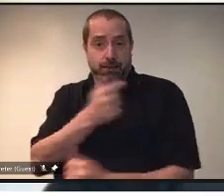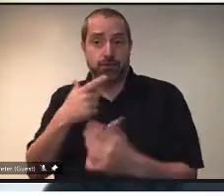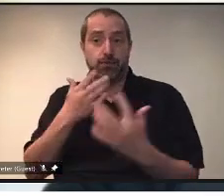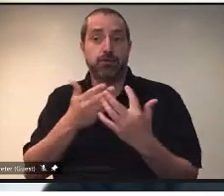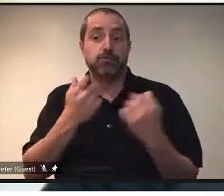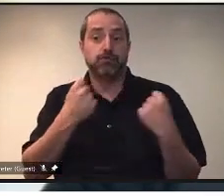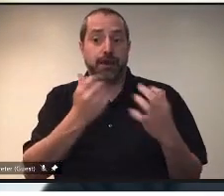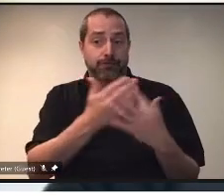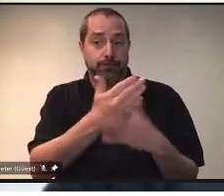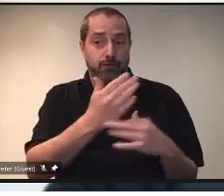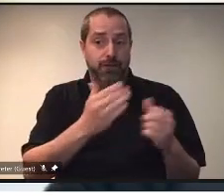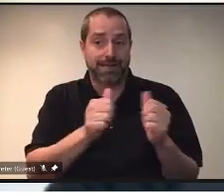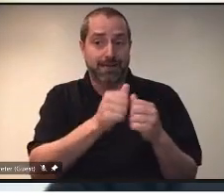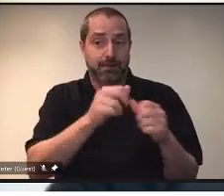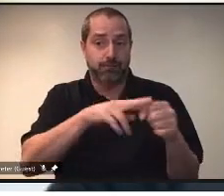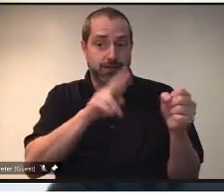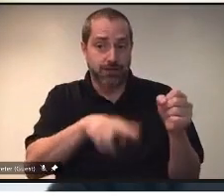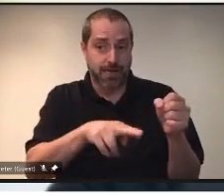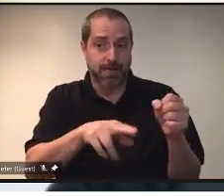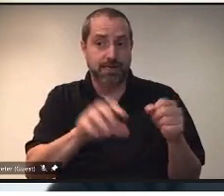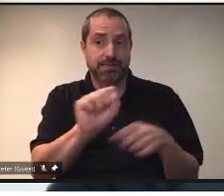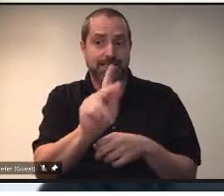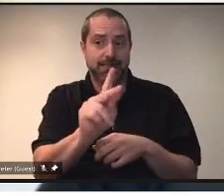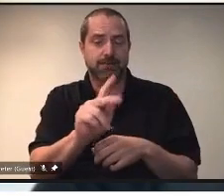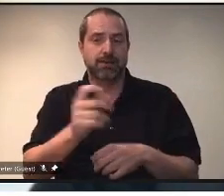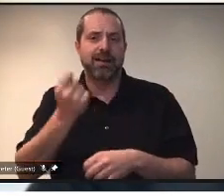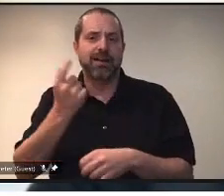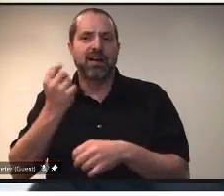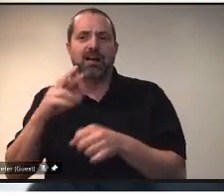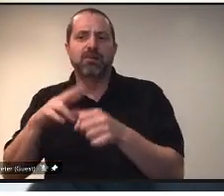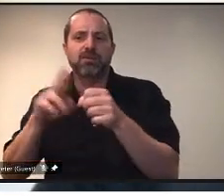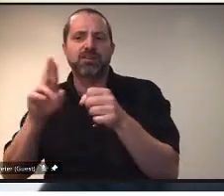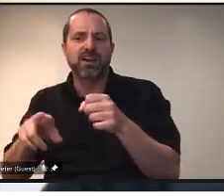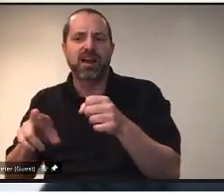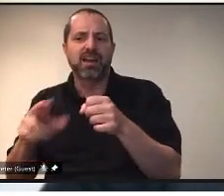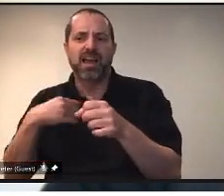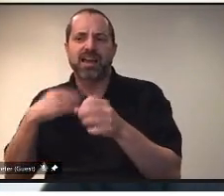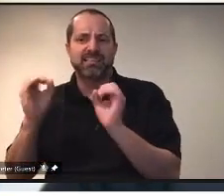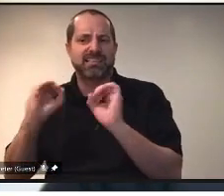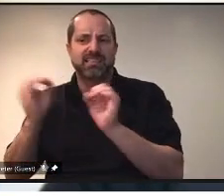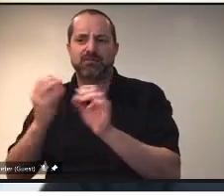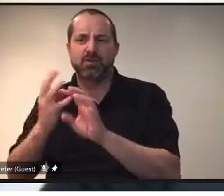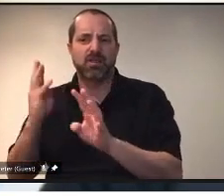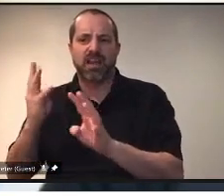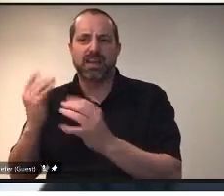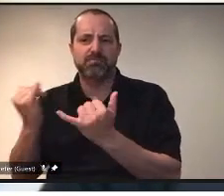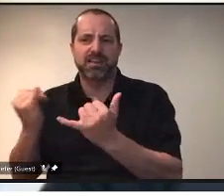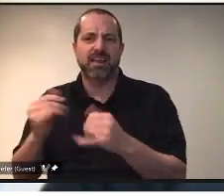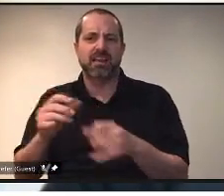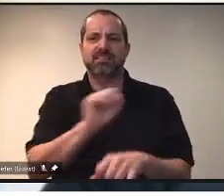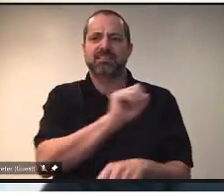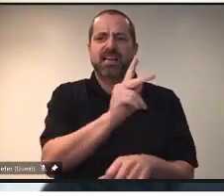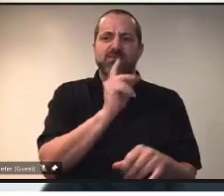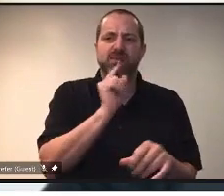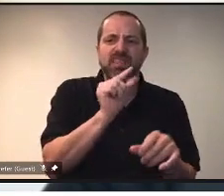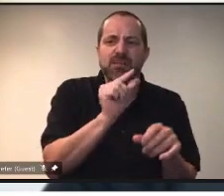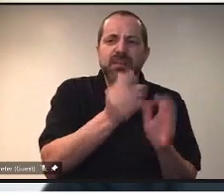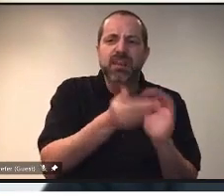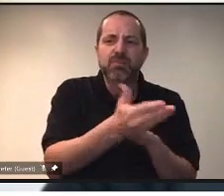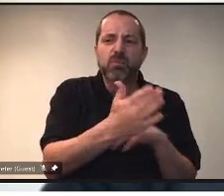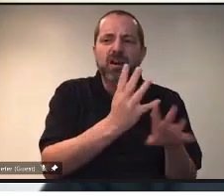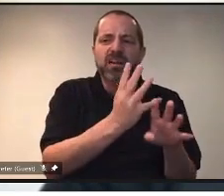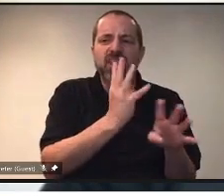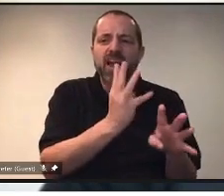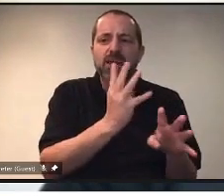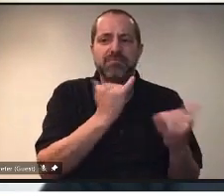Regina's had like zero lineups all day in Saskatoon a little bit in the morning and then it's really tapered off again, too. What kind of uptake